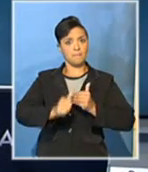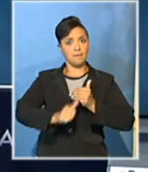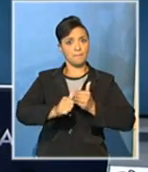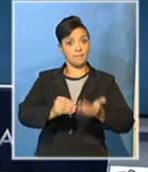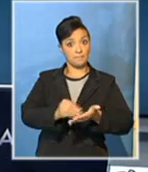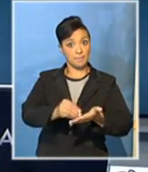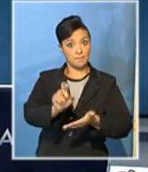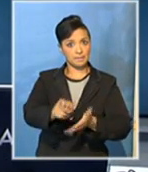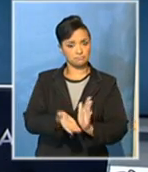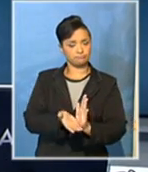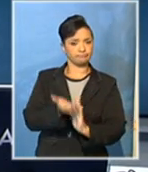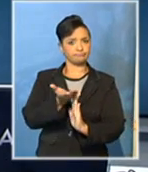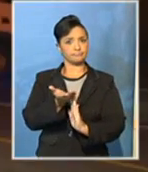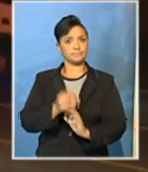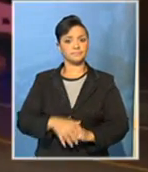repayments.